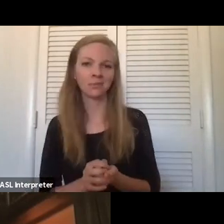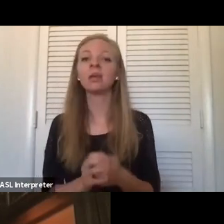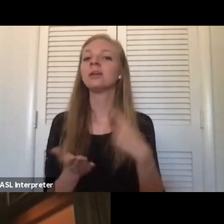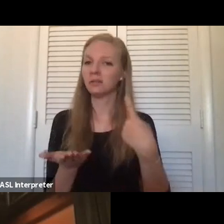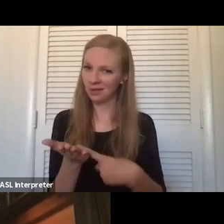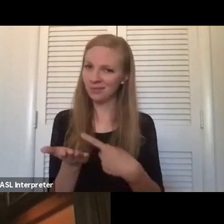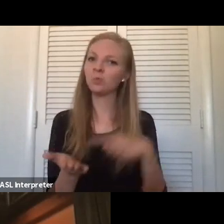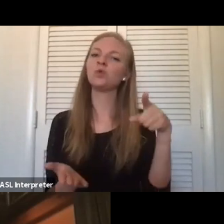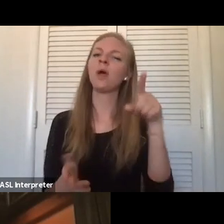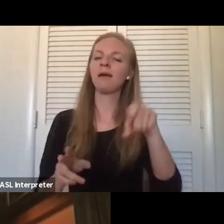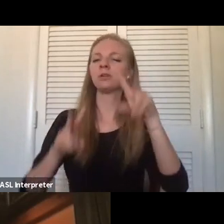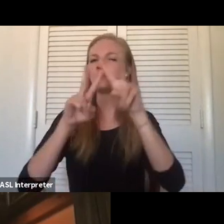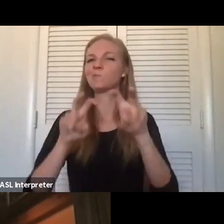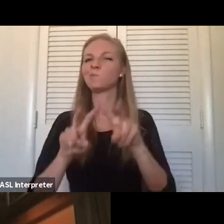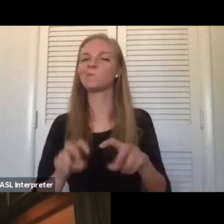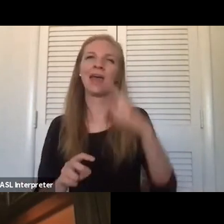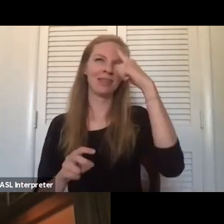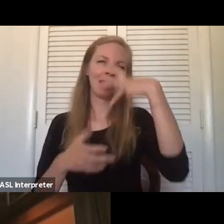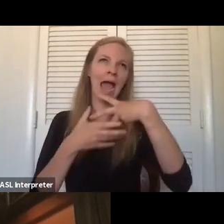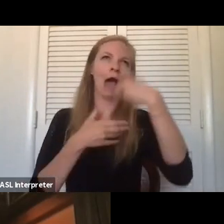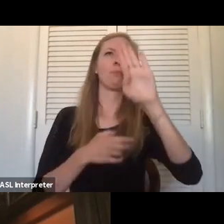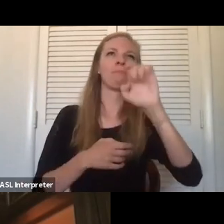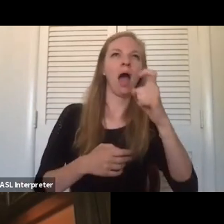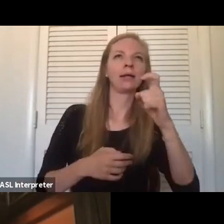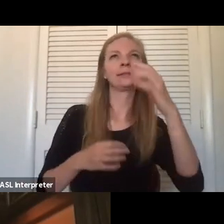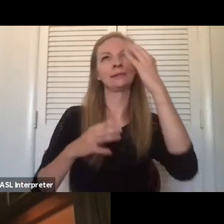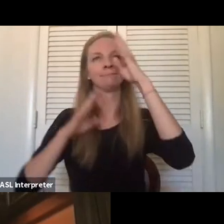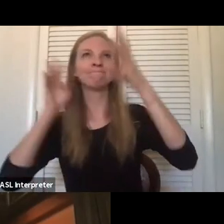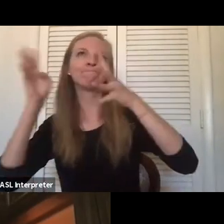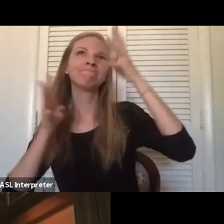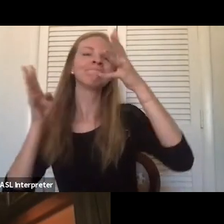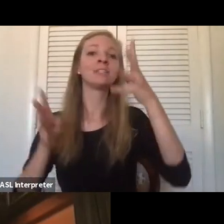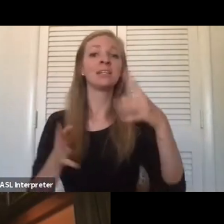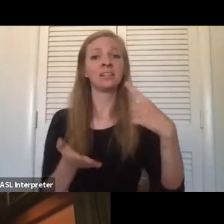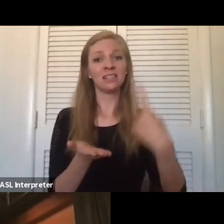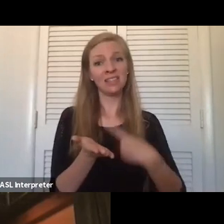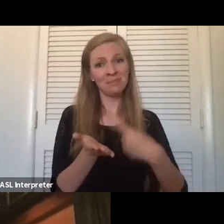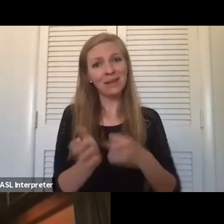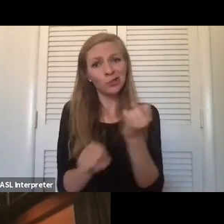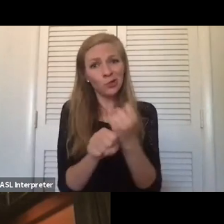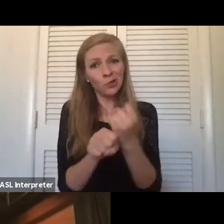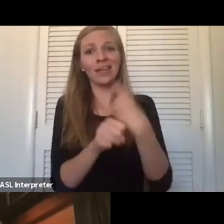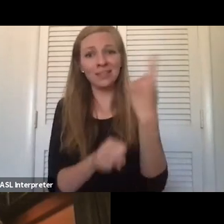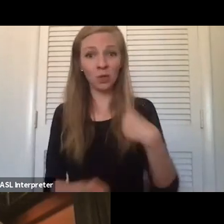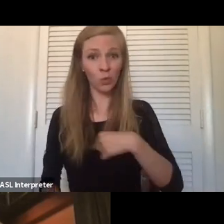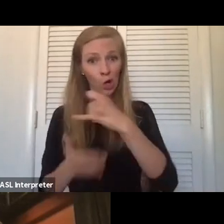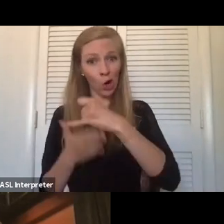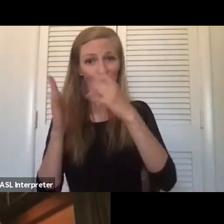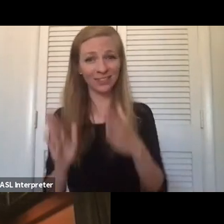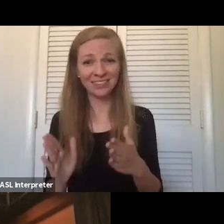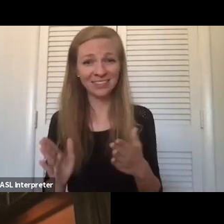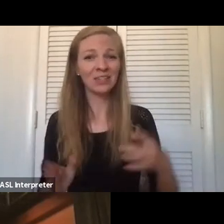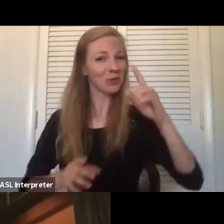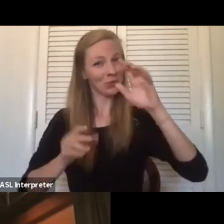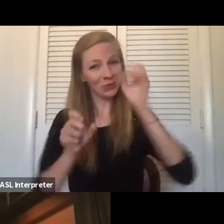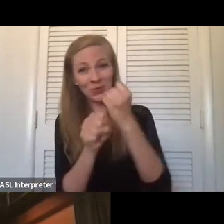to look, think out the box, and then sometimes you're just going to have to, we're artists create, and I think